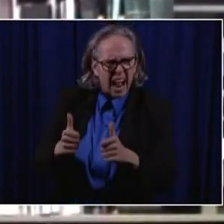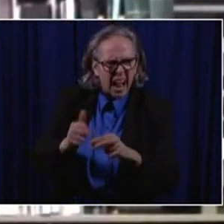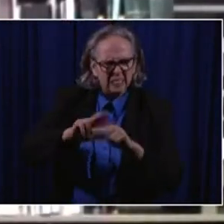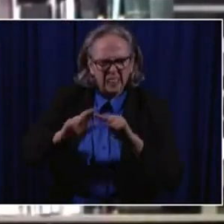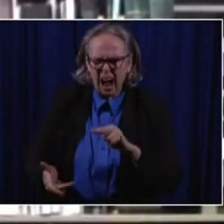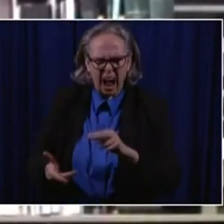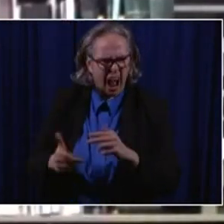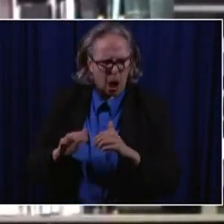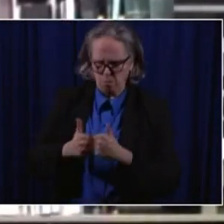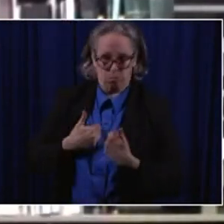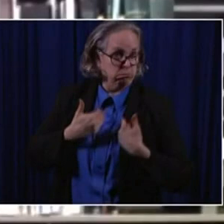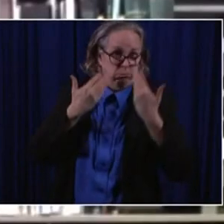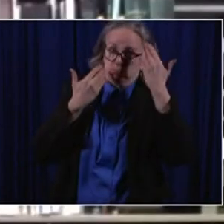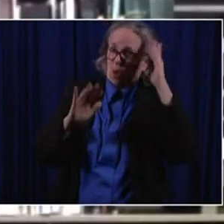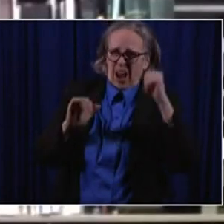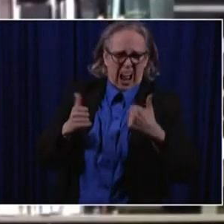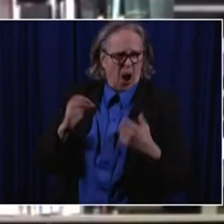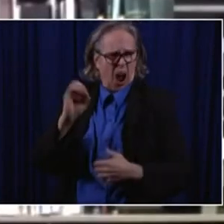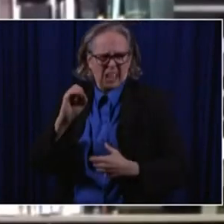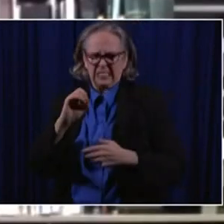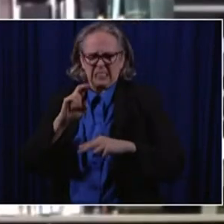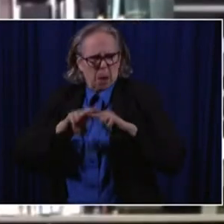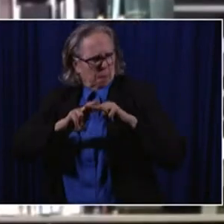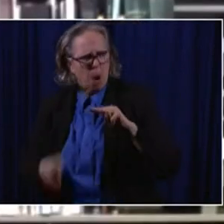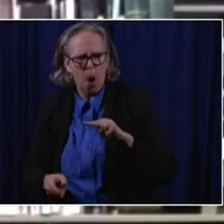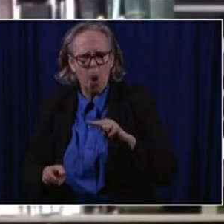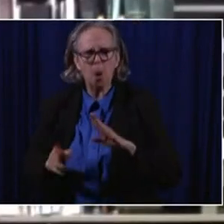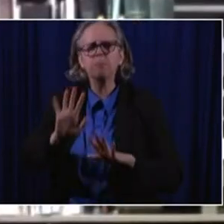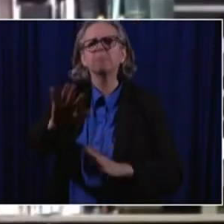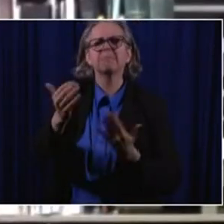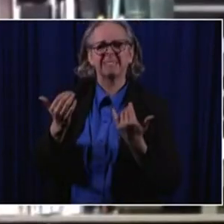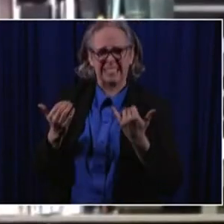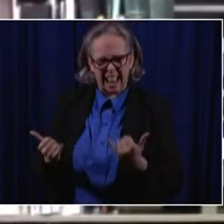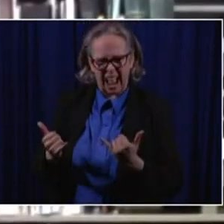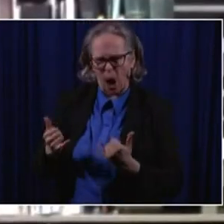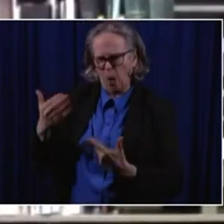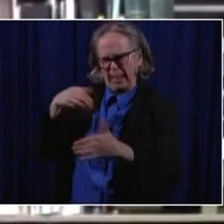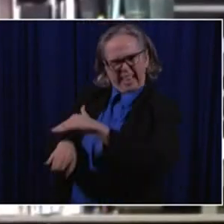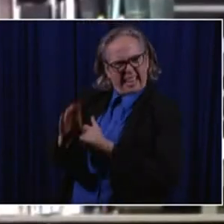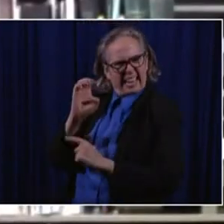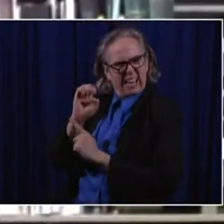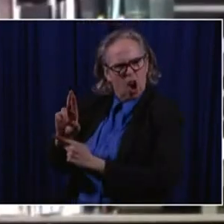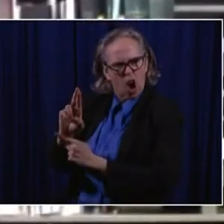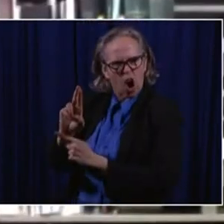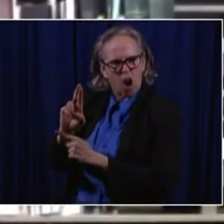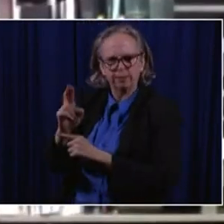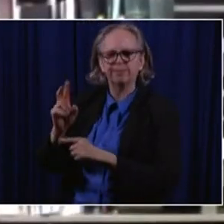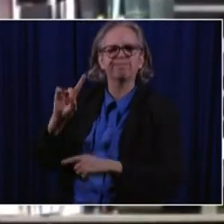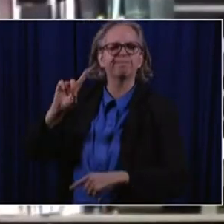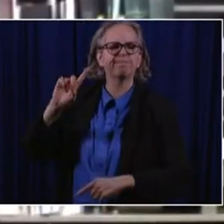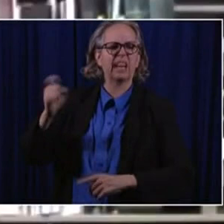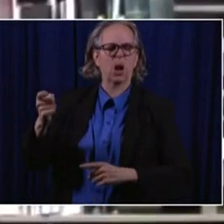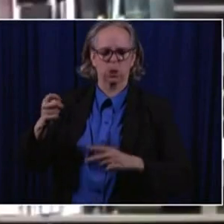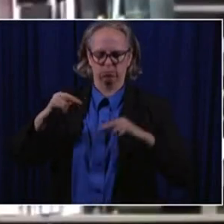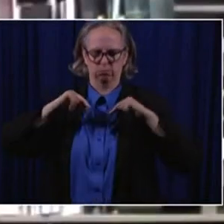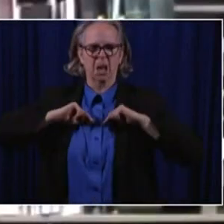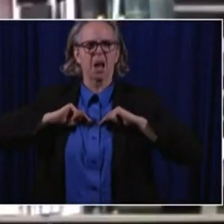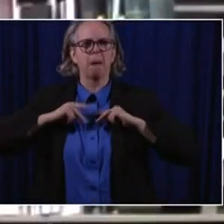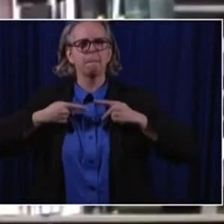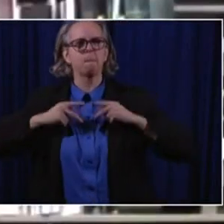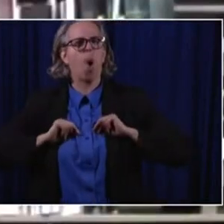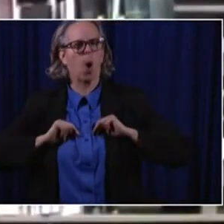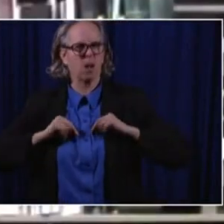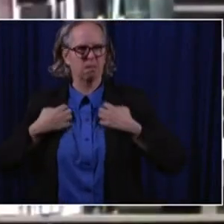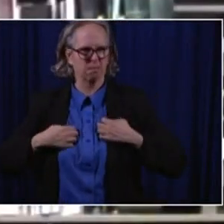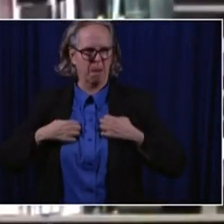possible. Um, while in the ER, he was diagnosed with pneumonia, which I've been told is a very common complication of